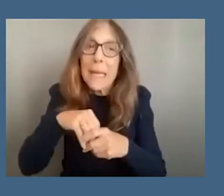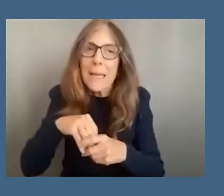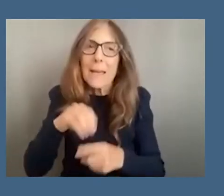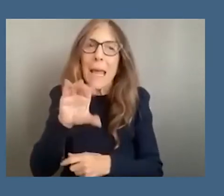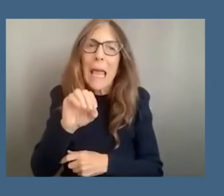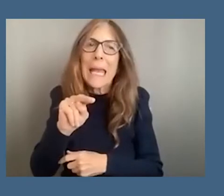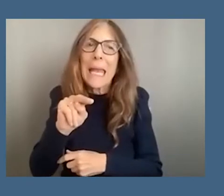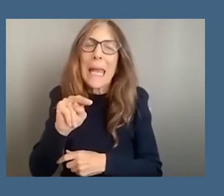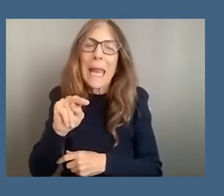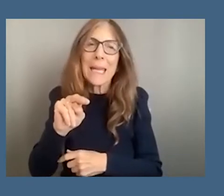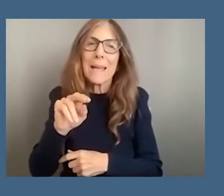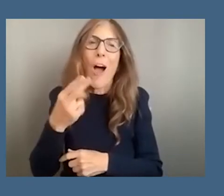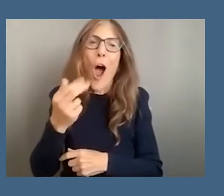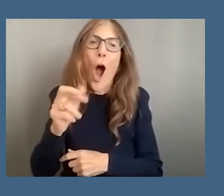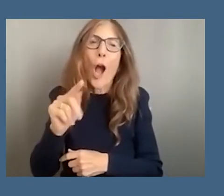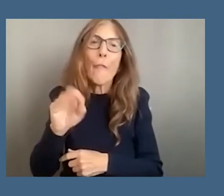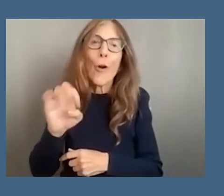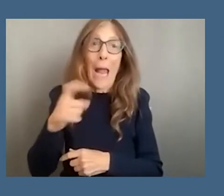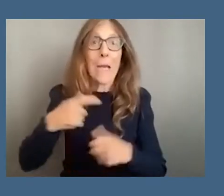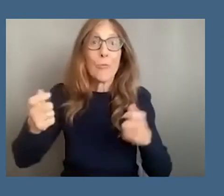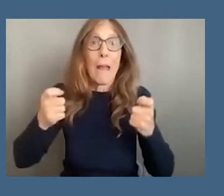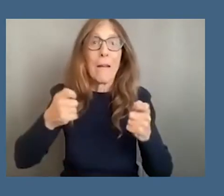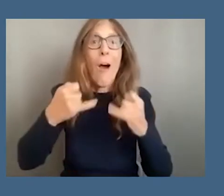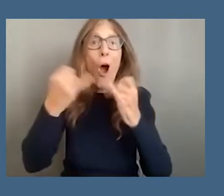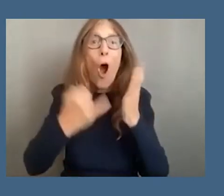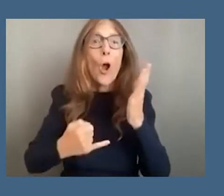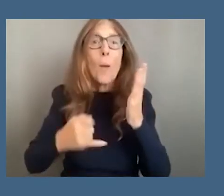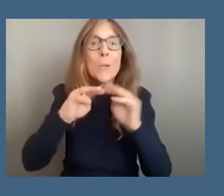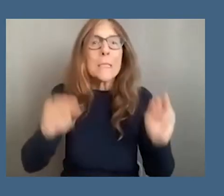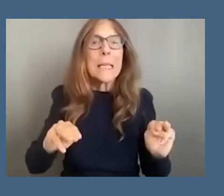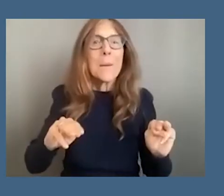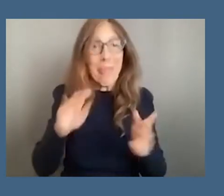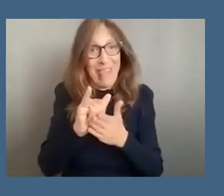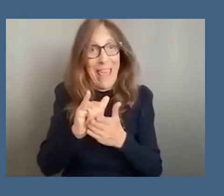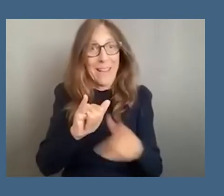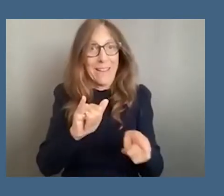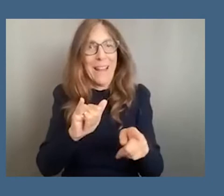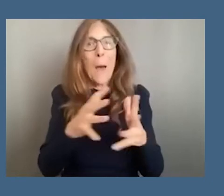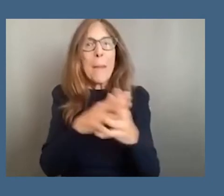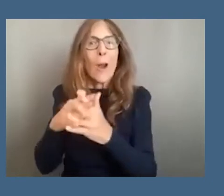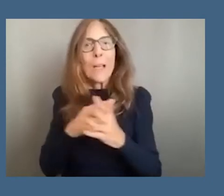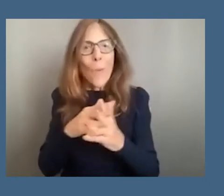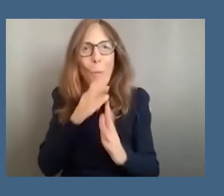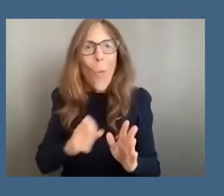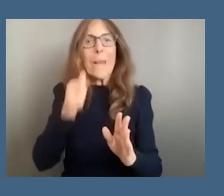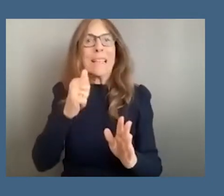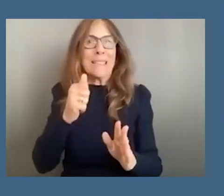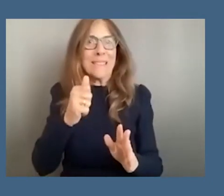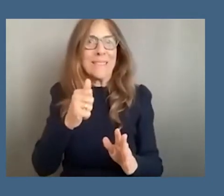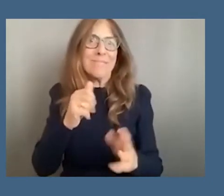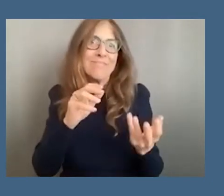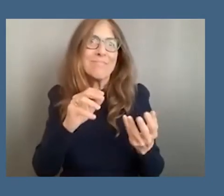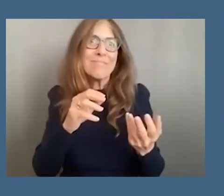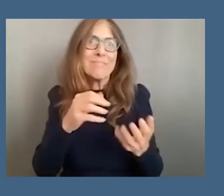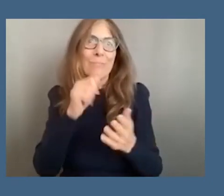um as you said i'm the director of an art museum it's america's oldest public art museum that we were founded with private philanthropy and operate with